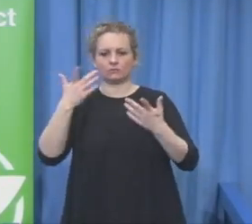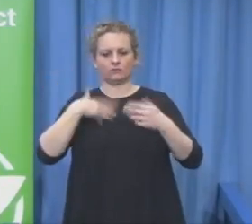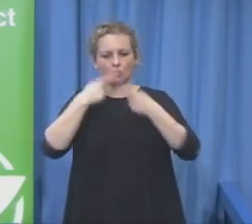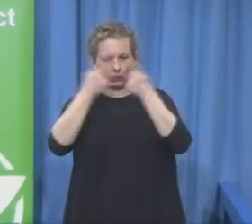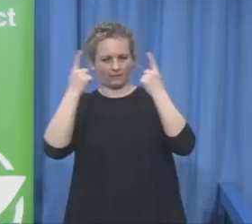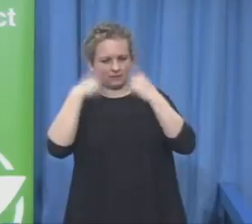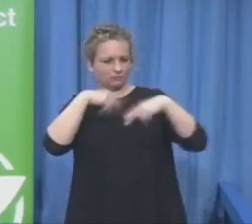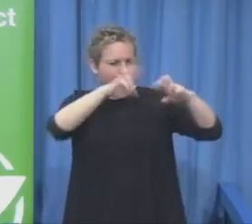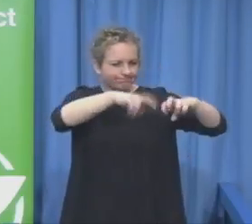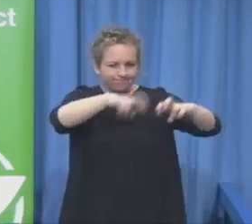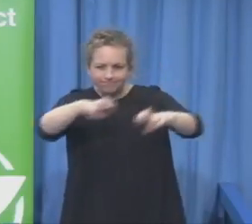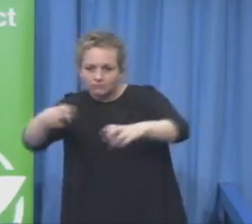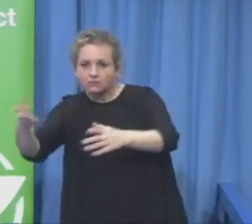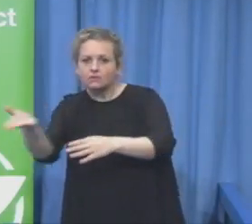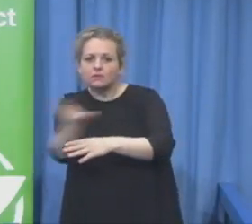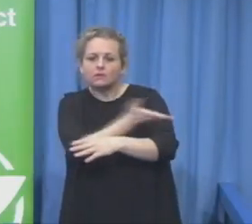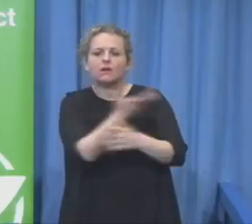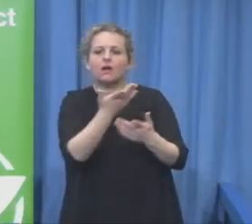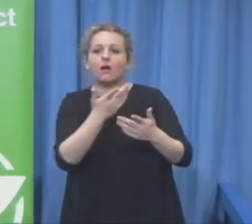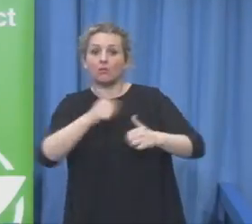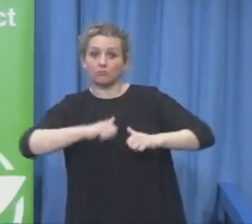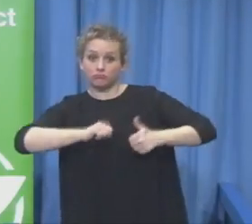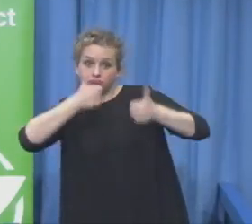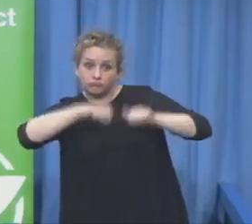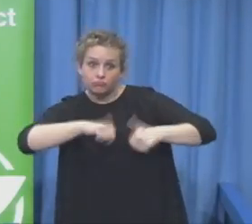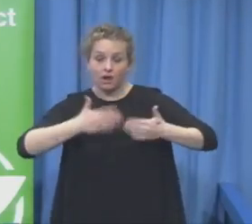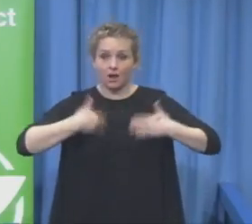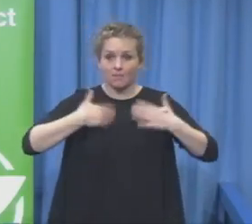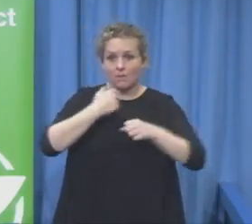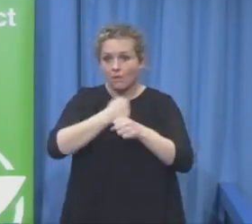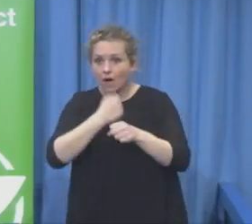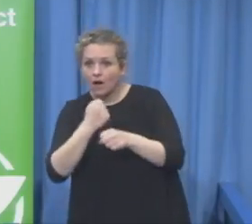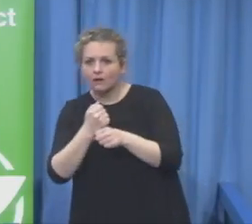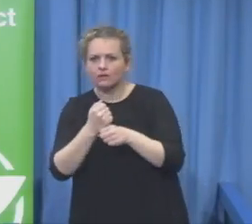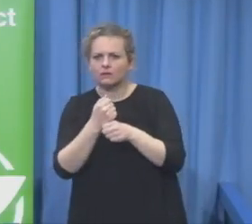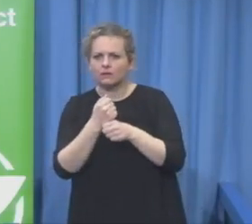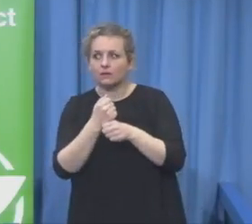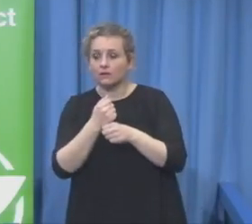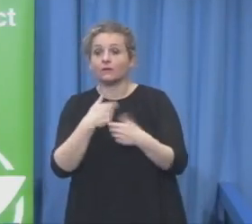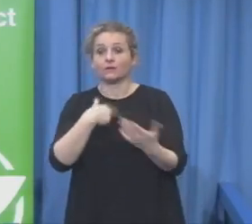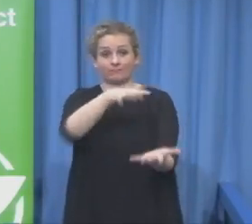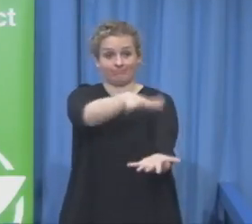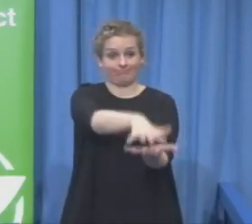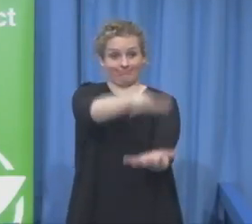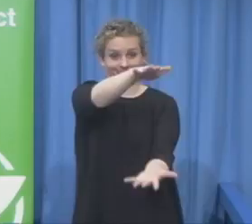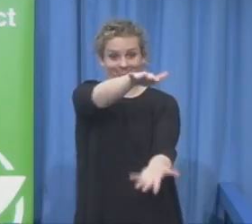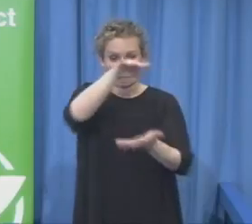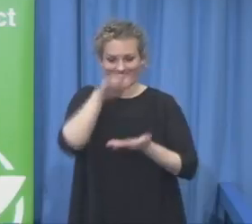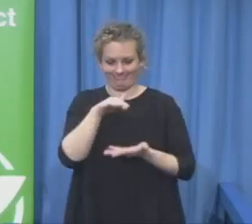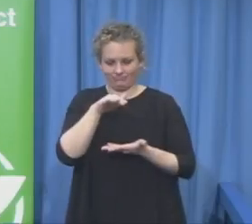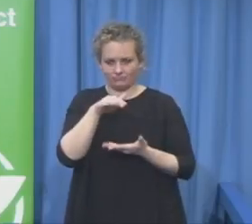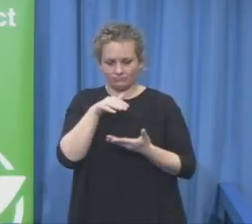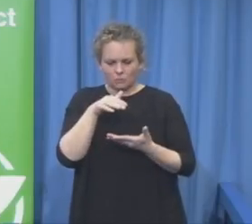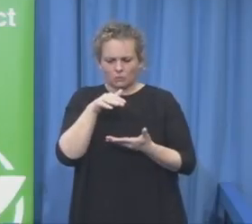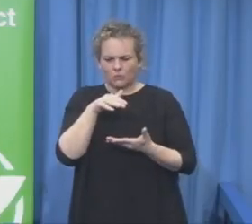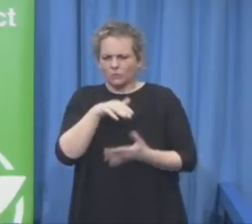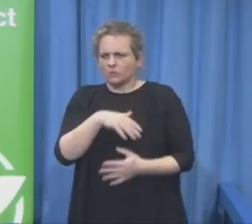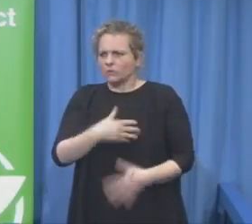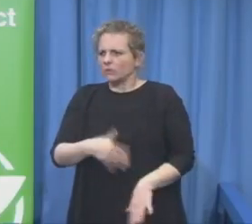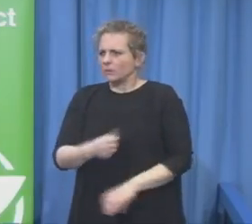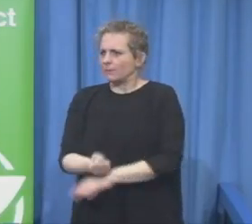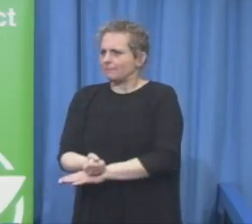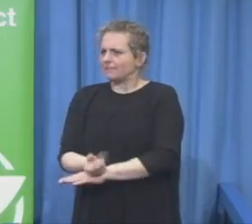disability research is very scarce. That's the first point. Very, very scarce. And then researchers used probably